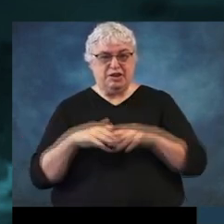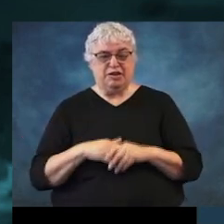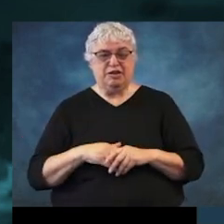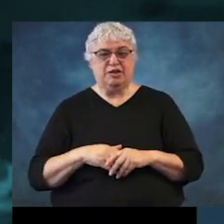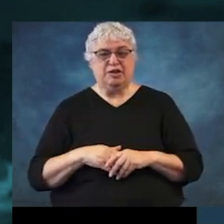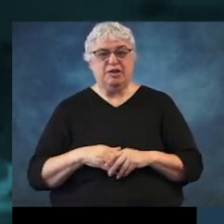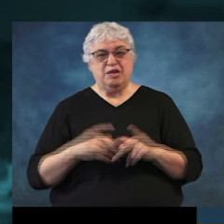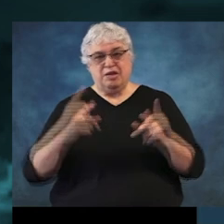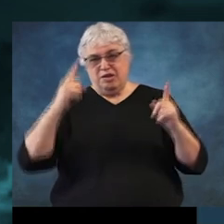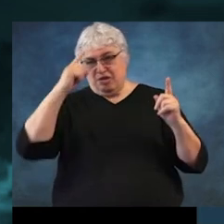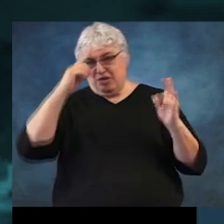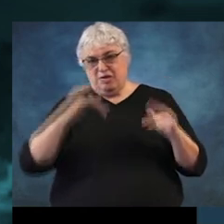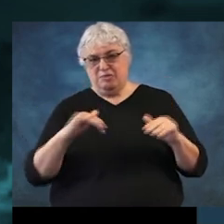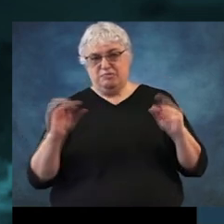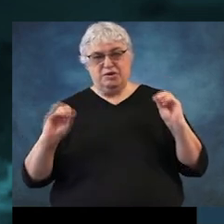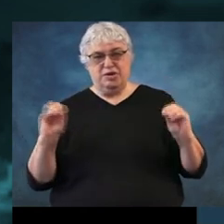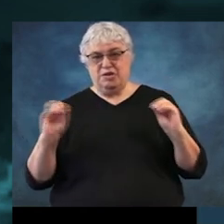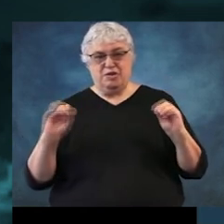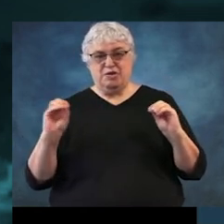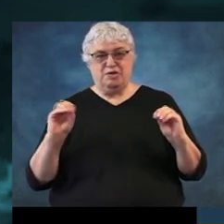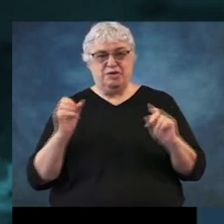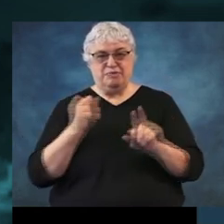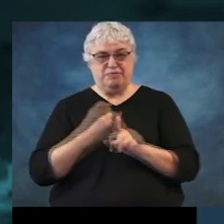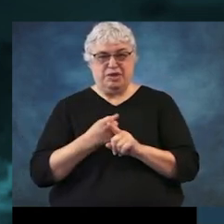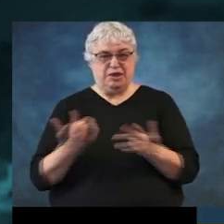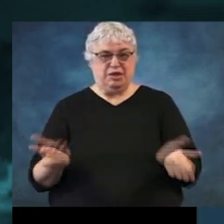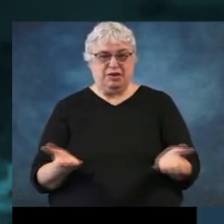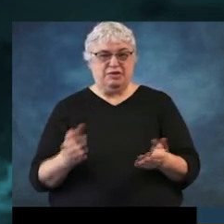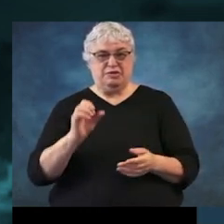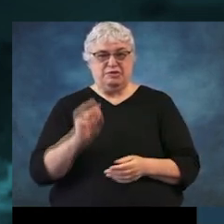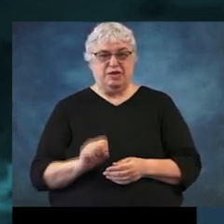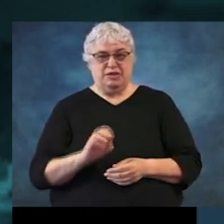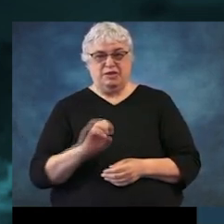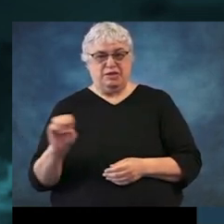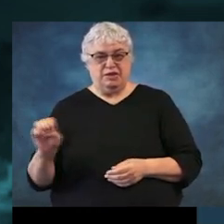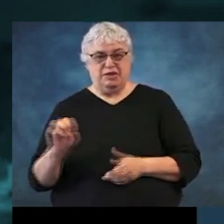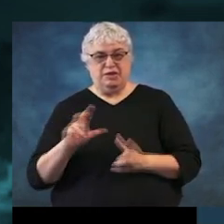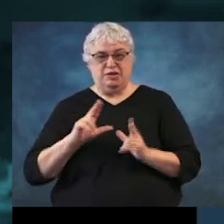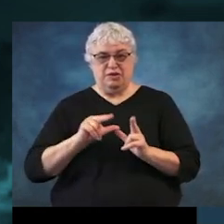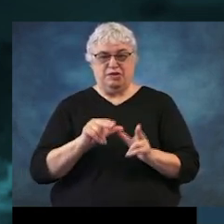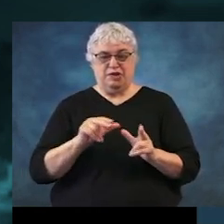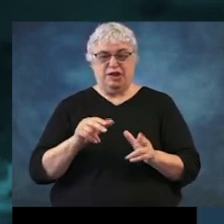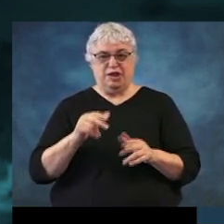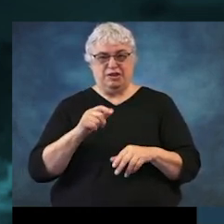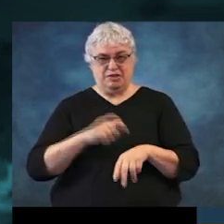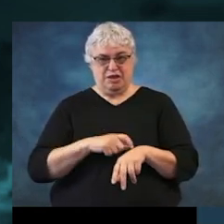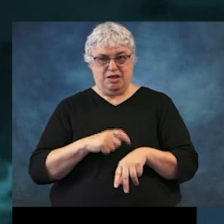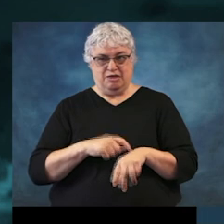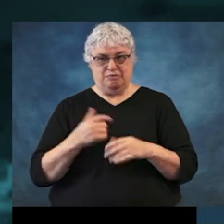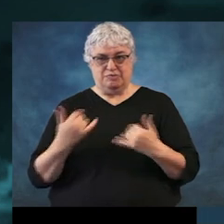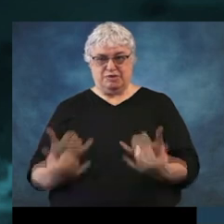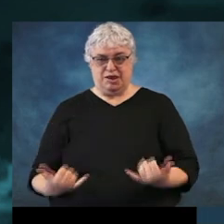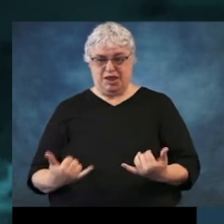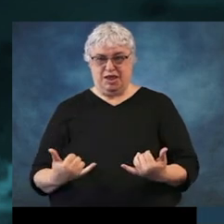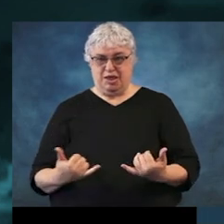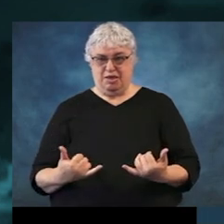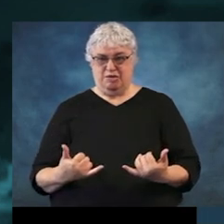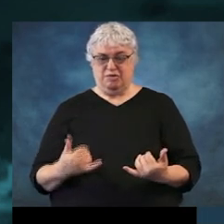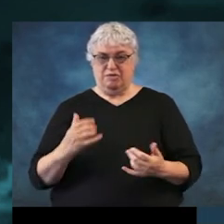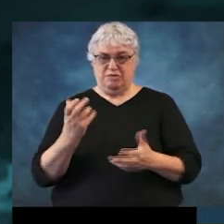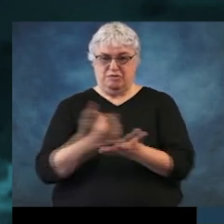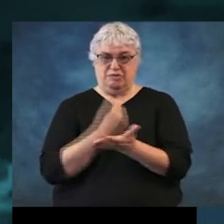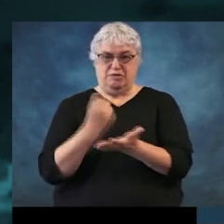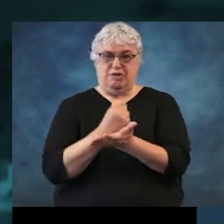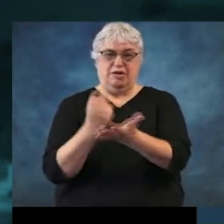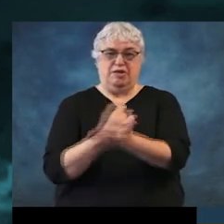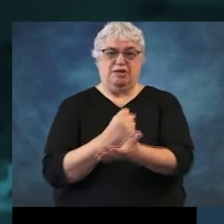Hopefully, we don't have any significant impacts here in Southeast Texas this hurricane season. But if we do, now is the time to get